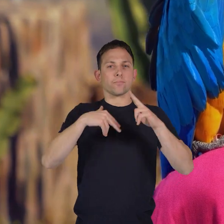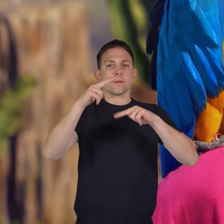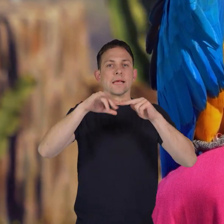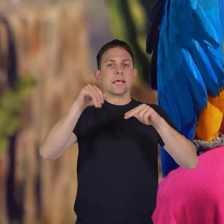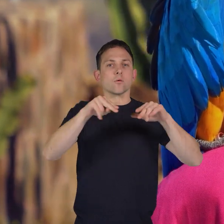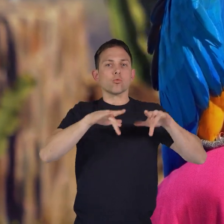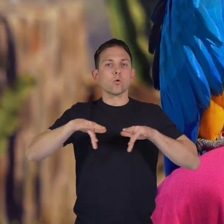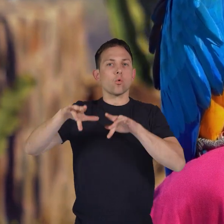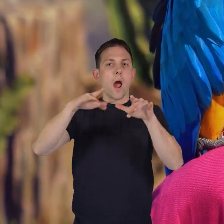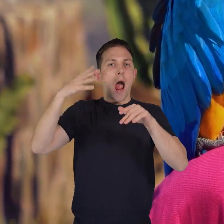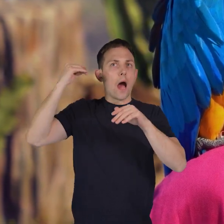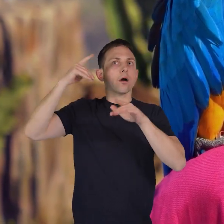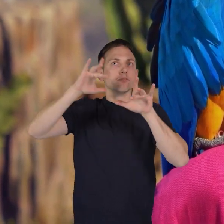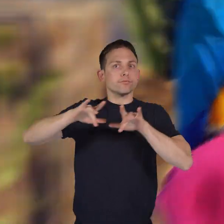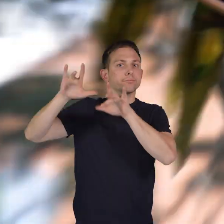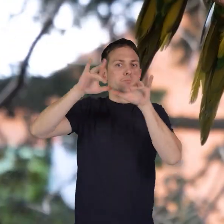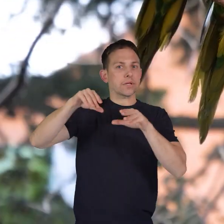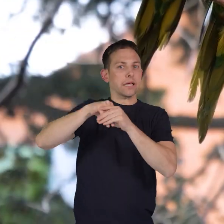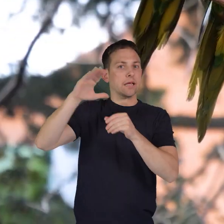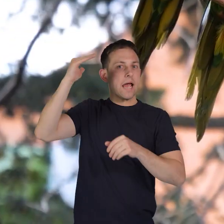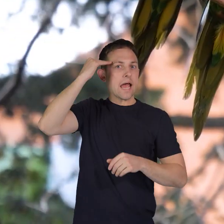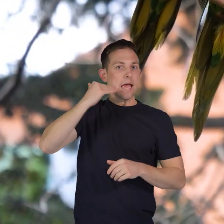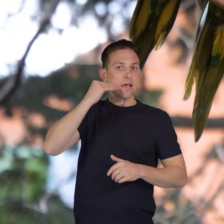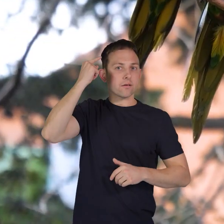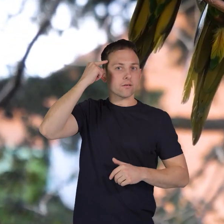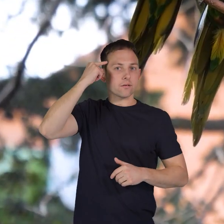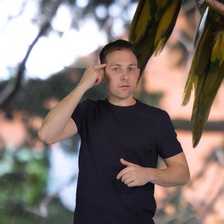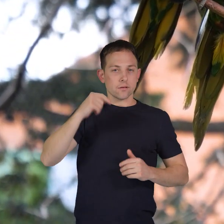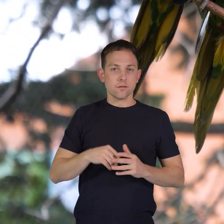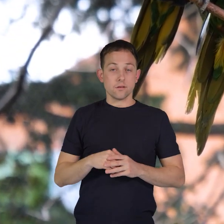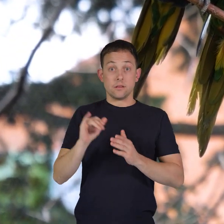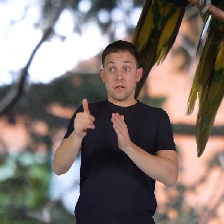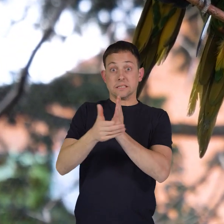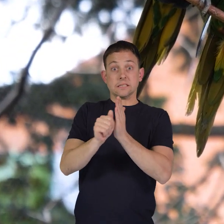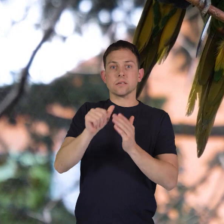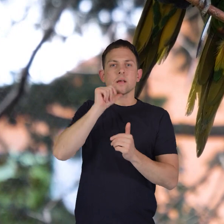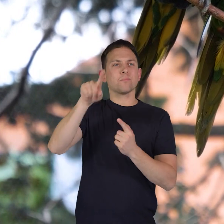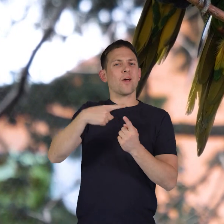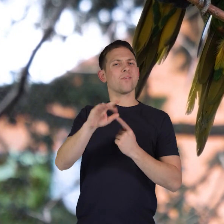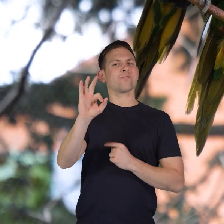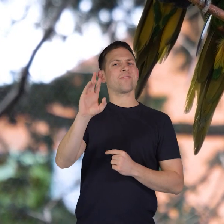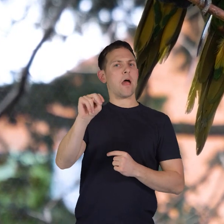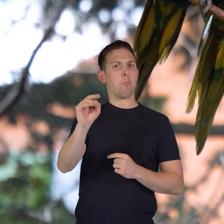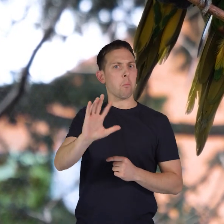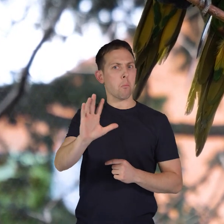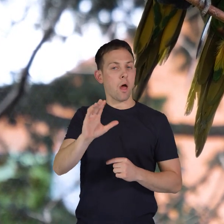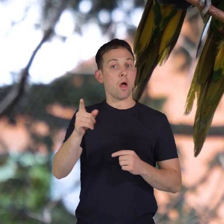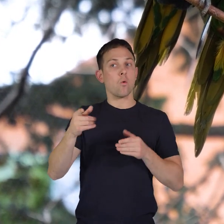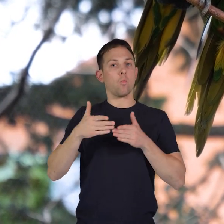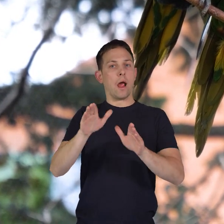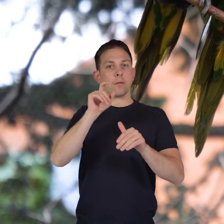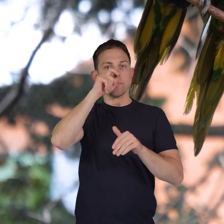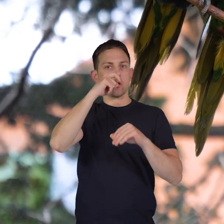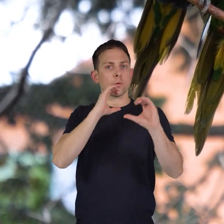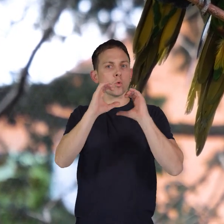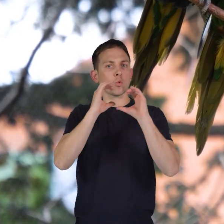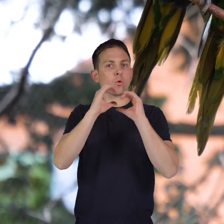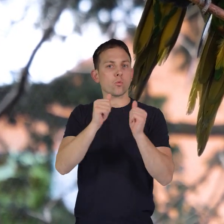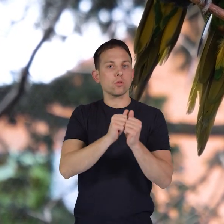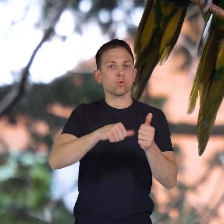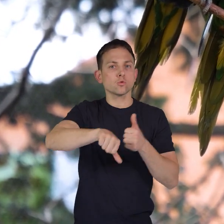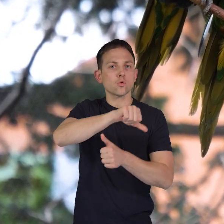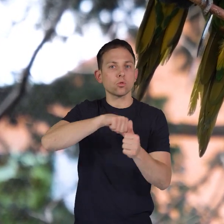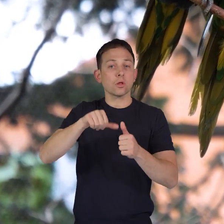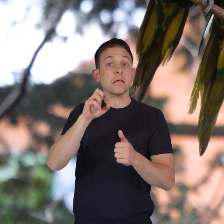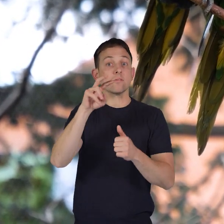playback device in their heads. This skill is not just about fun. It's a way for parrots to communicate with each other and even